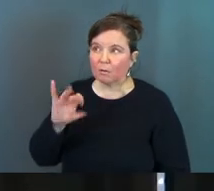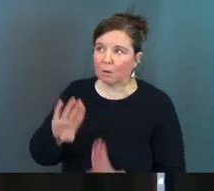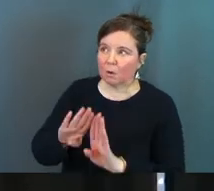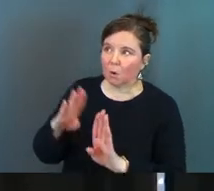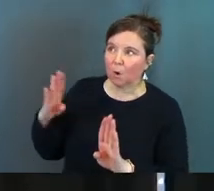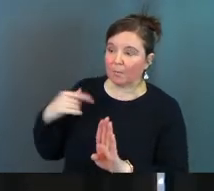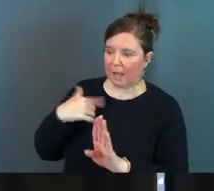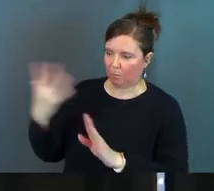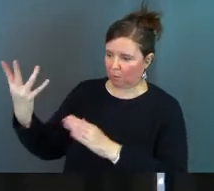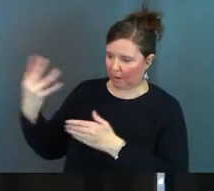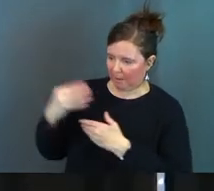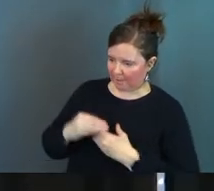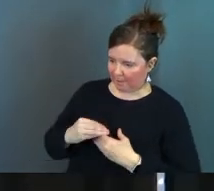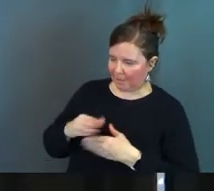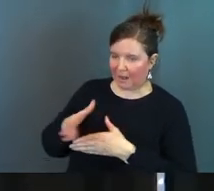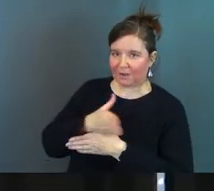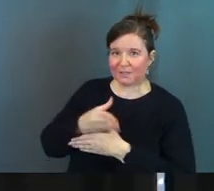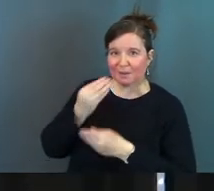the door I will come in and